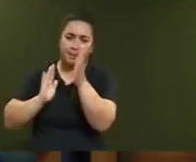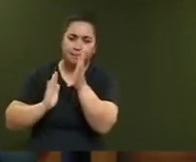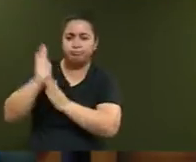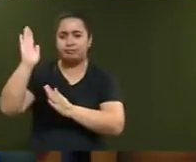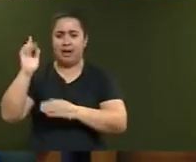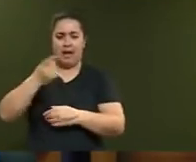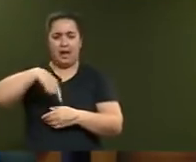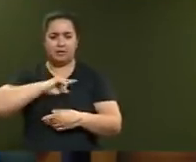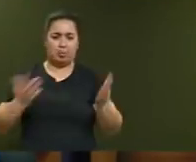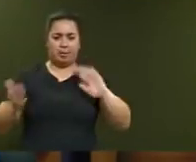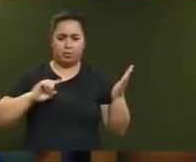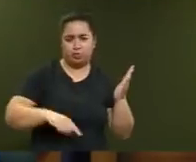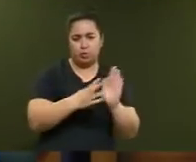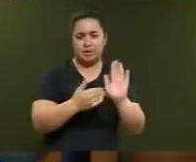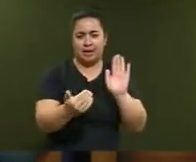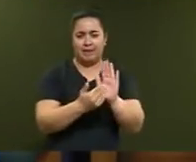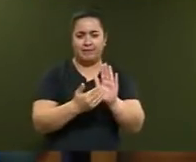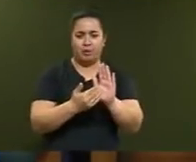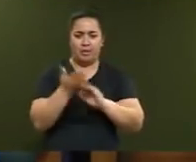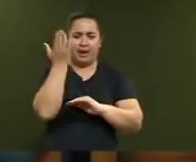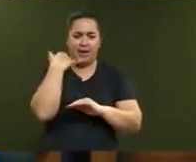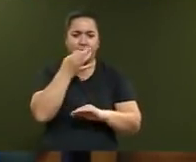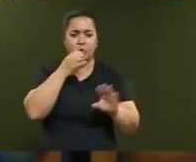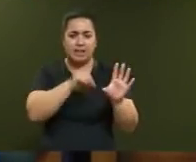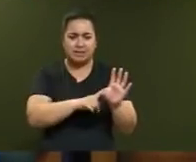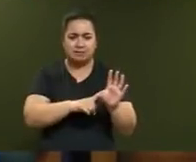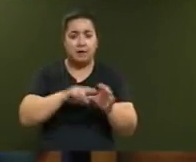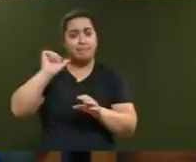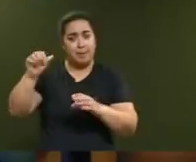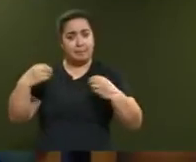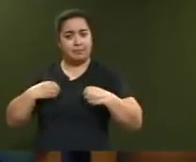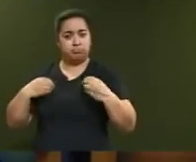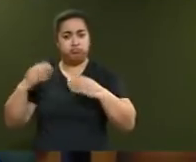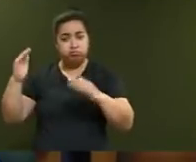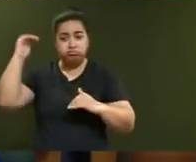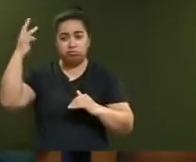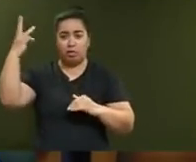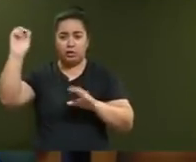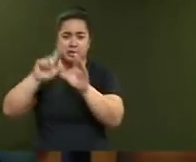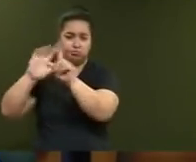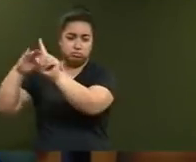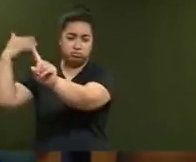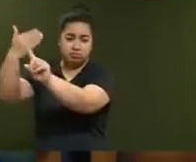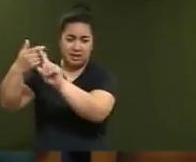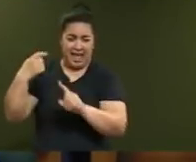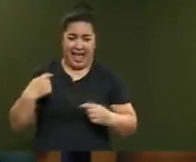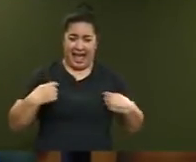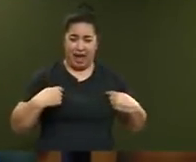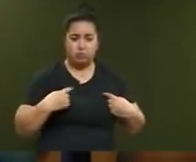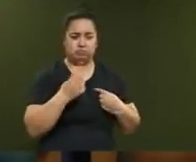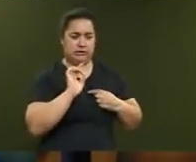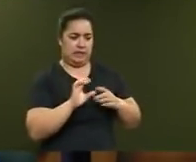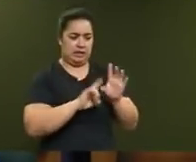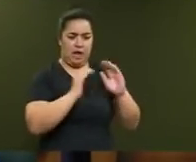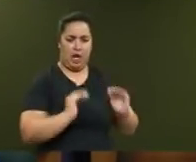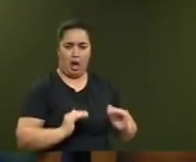years. Their business confidence is at a 30-year high while ours is at 10-year low and that there are more New Zealanders leaving for Australia net